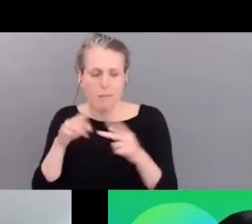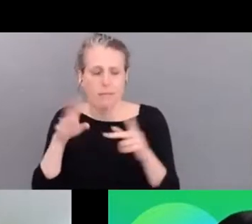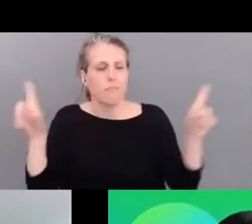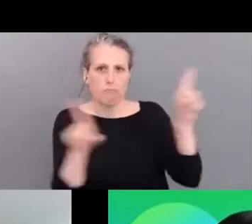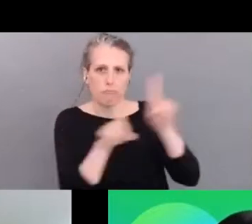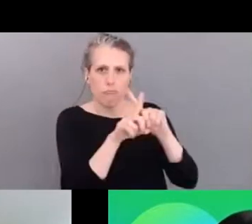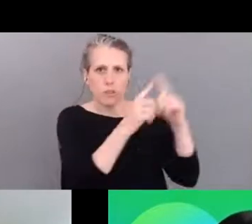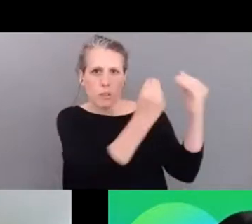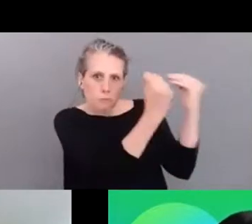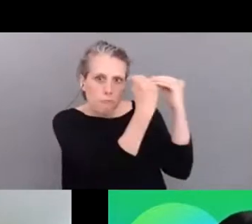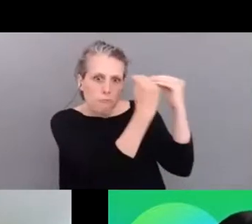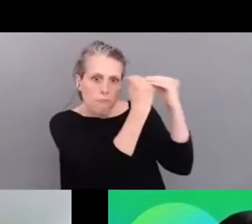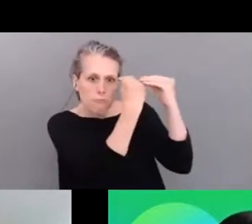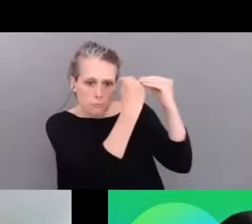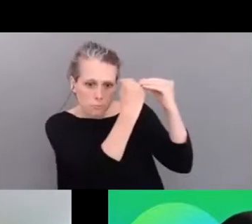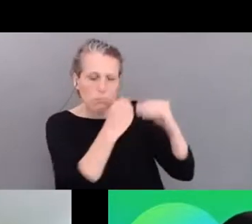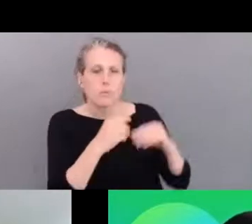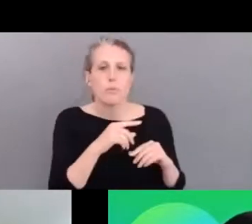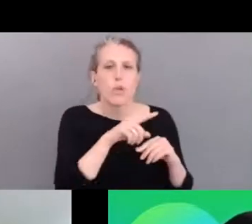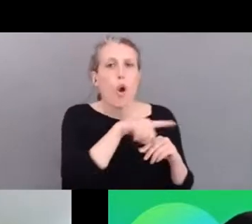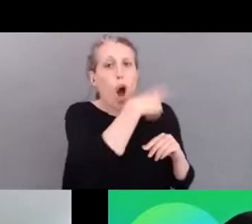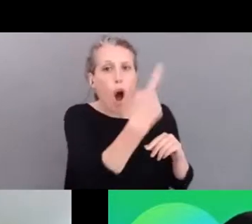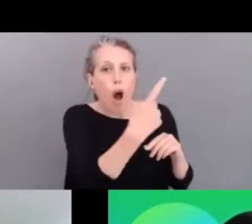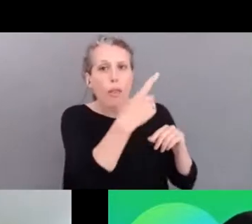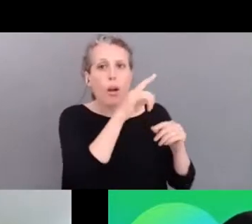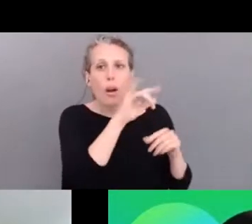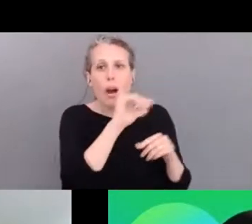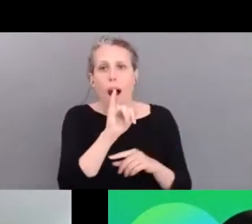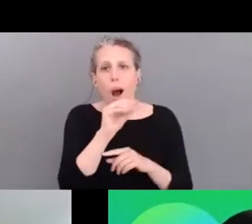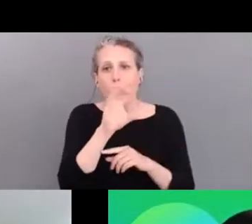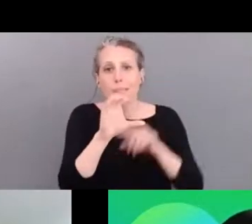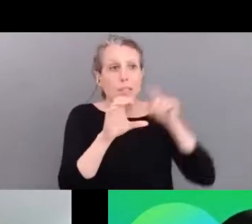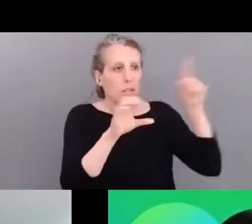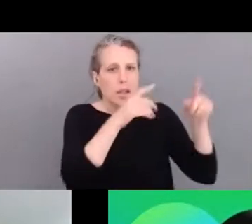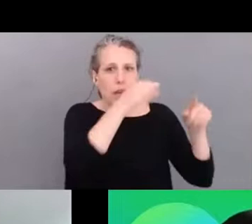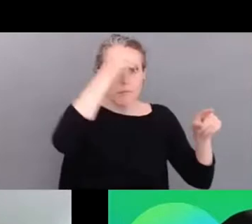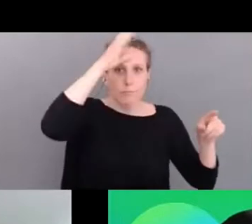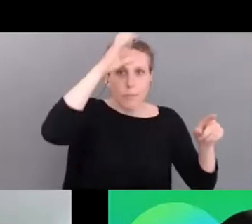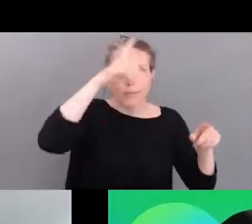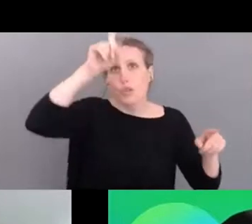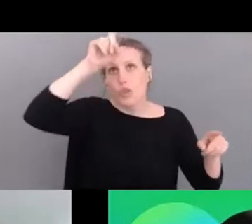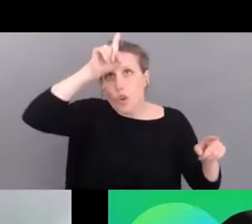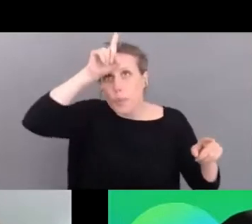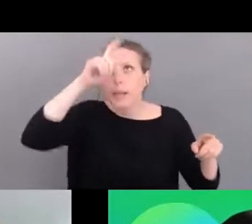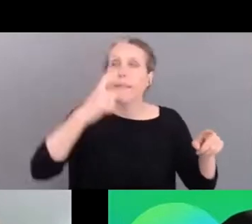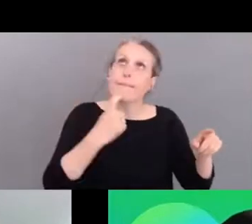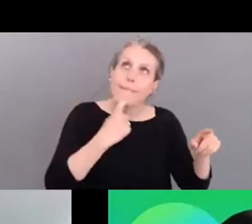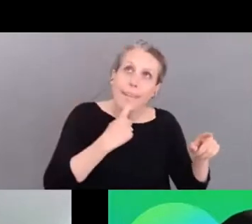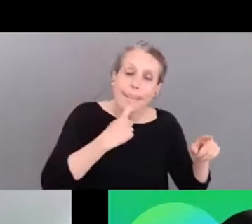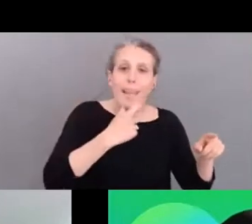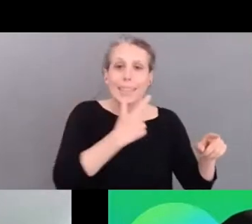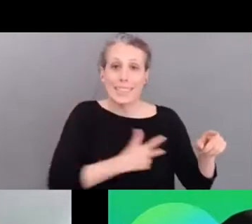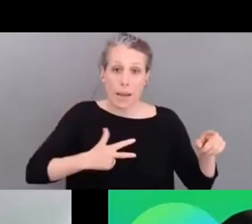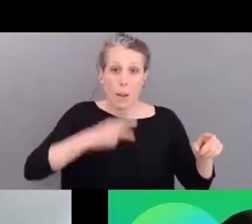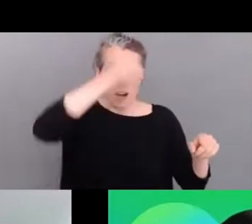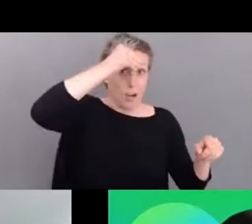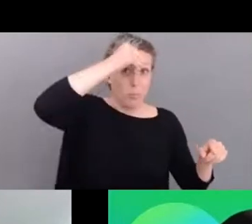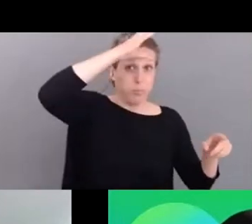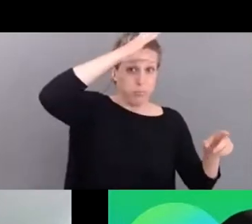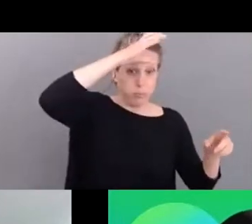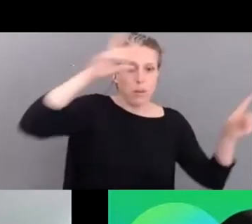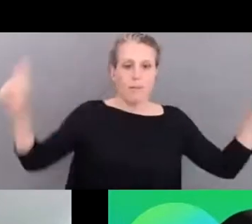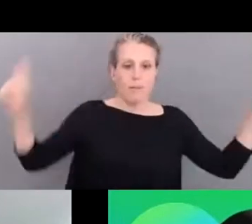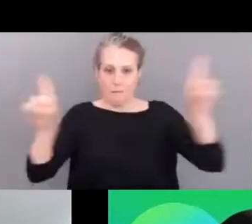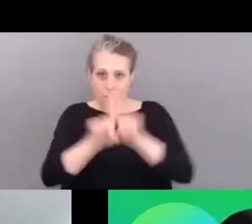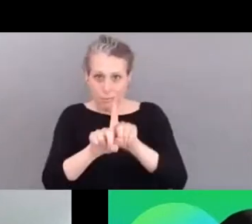are helped by a more experienced national olympic committees from germany finland and denmark uh so um i would like